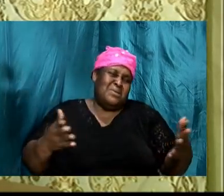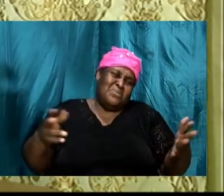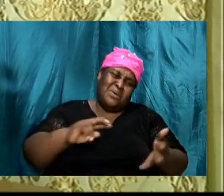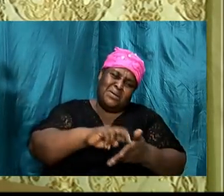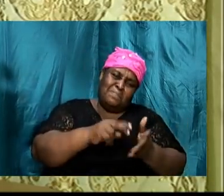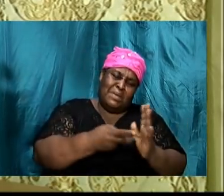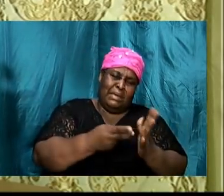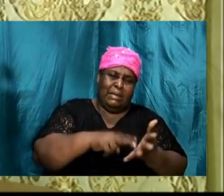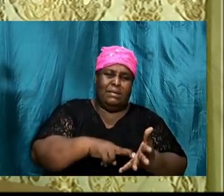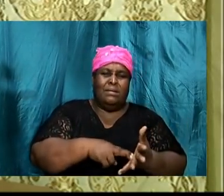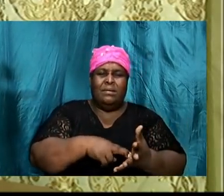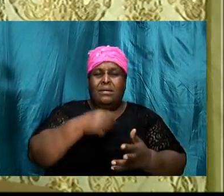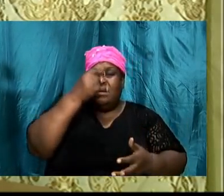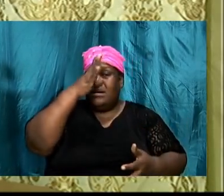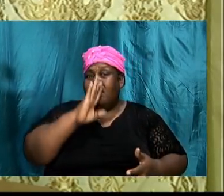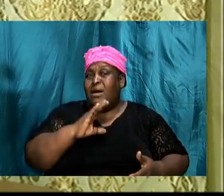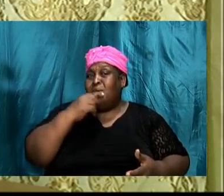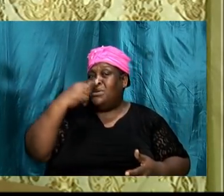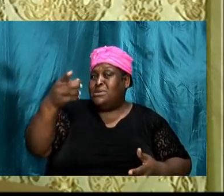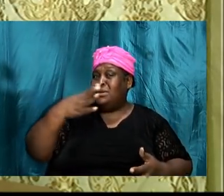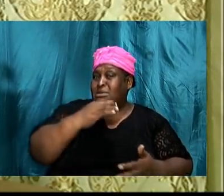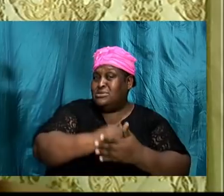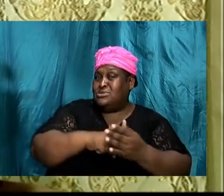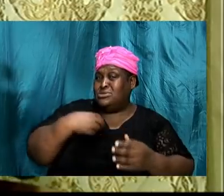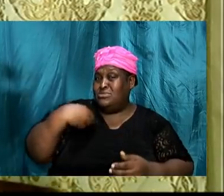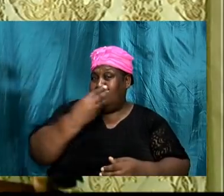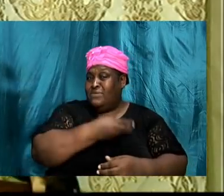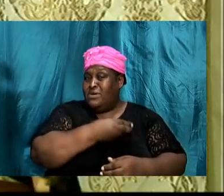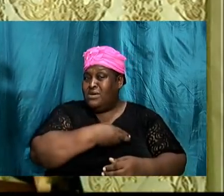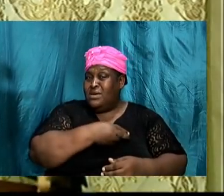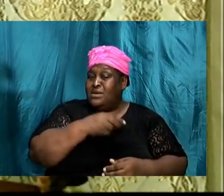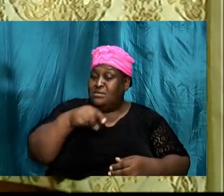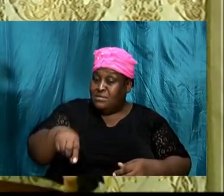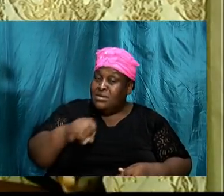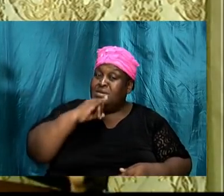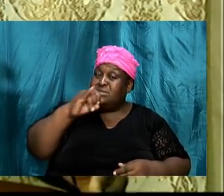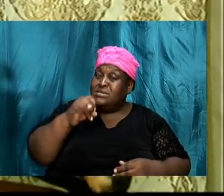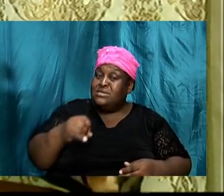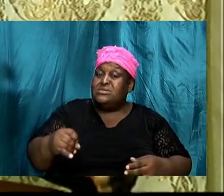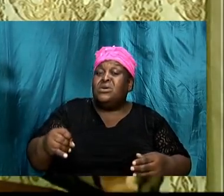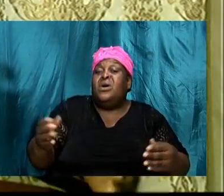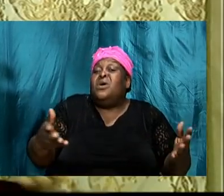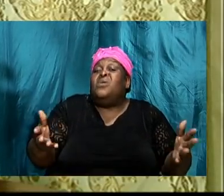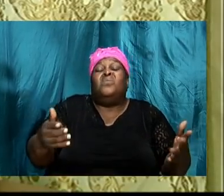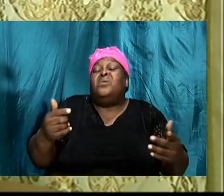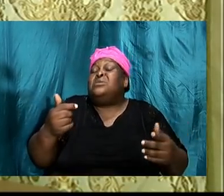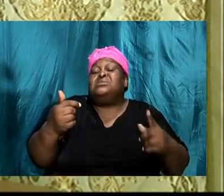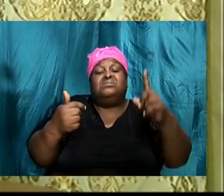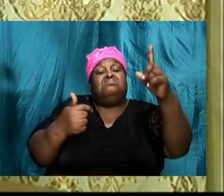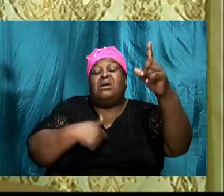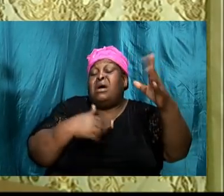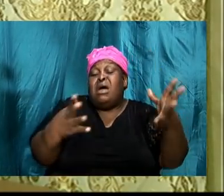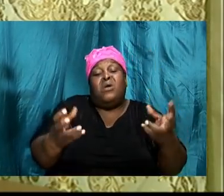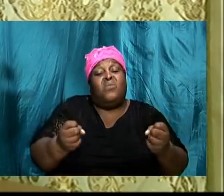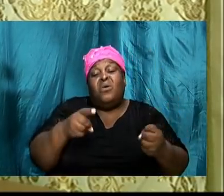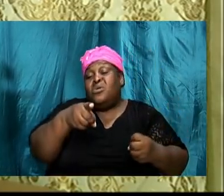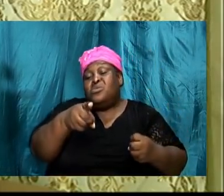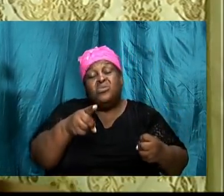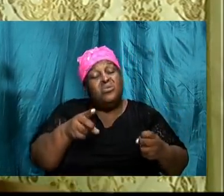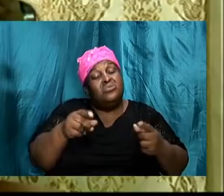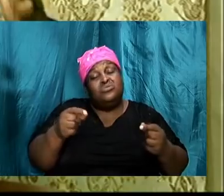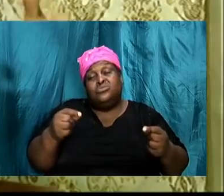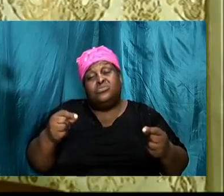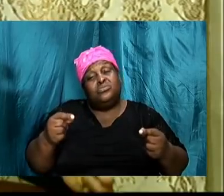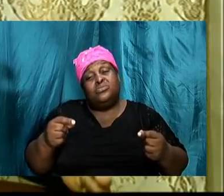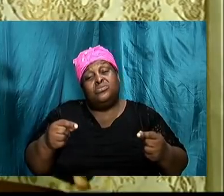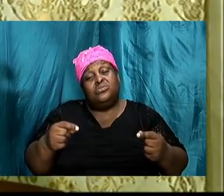Sometimes God will tell some of us, and say, look here, this is what I have you to do. He might not have revealed everything to